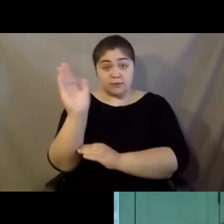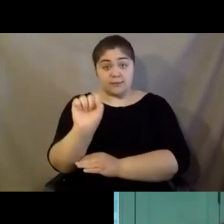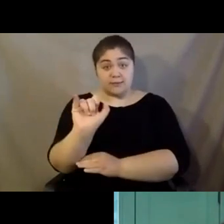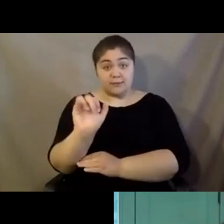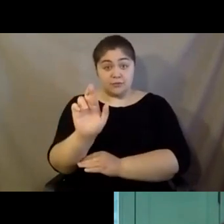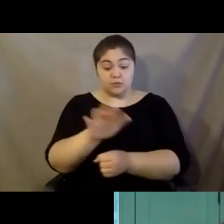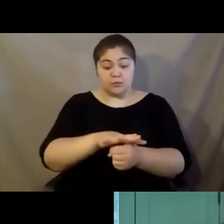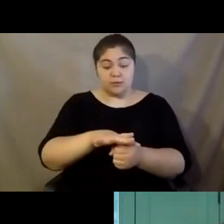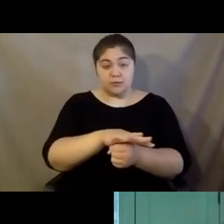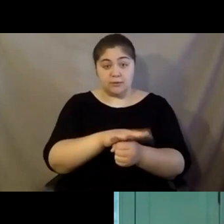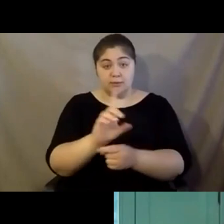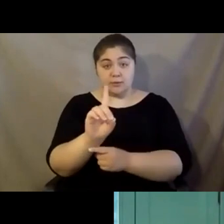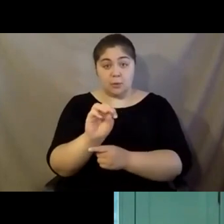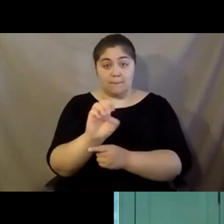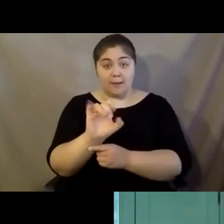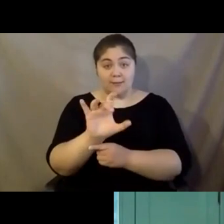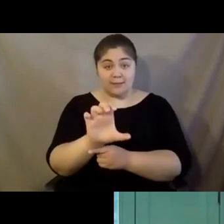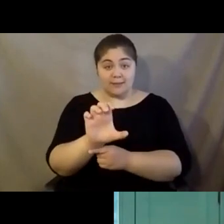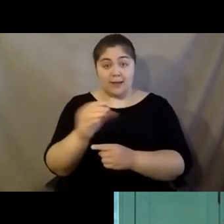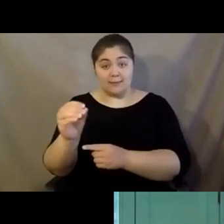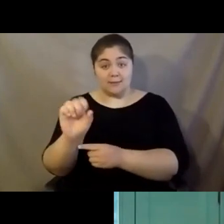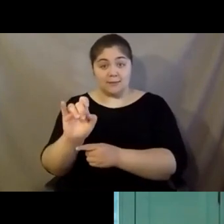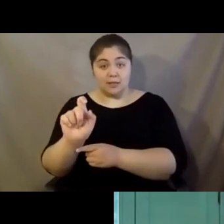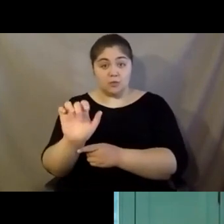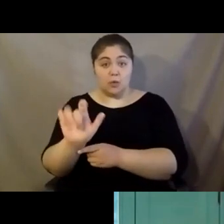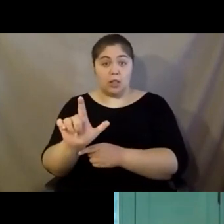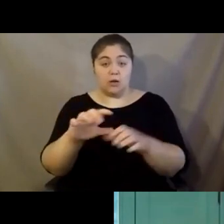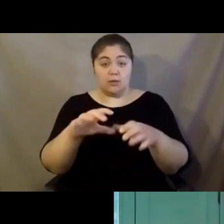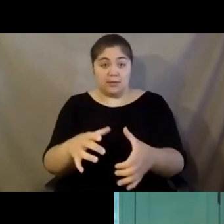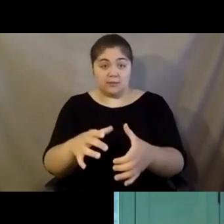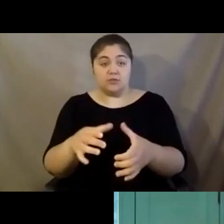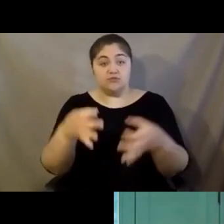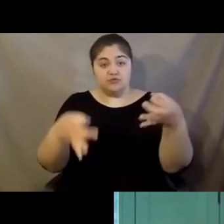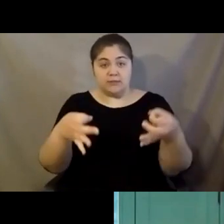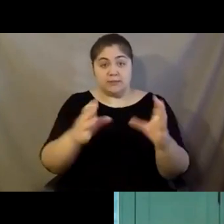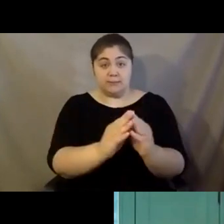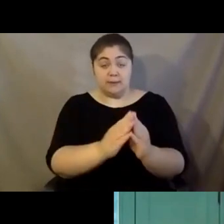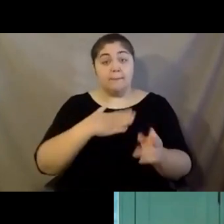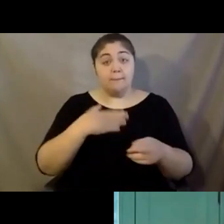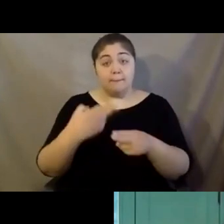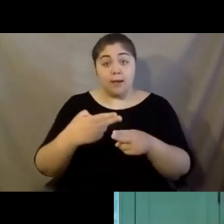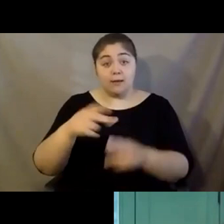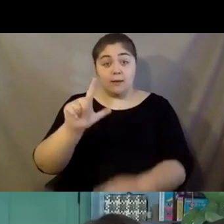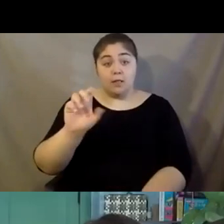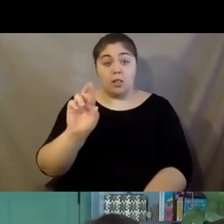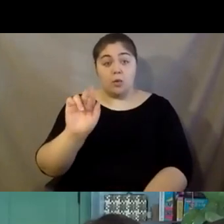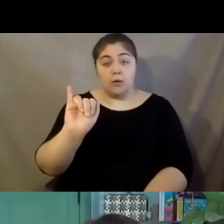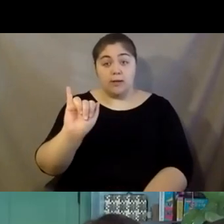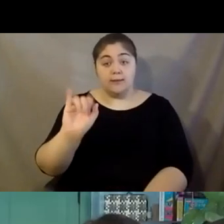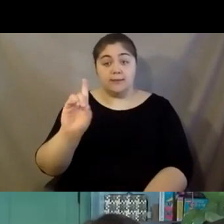Domestic and Sexual Violence Coalition's Elder Justice Committee. My name is Laurie DiCaprio-Lee